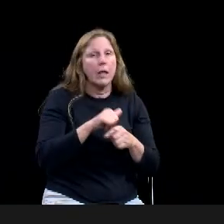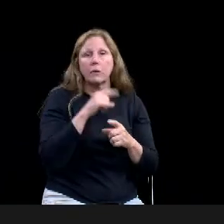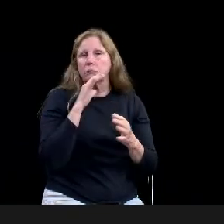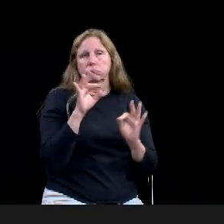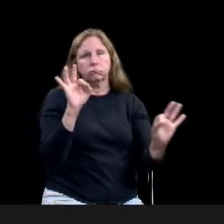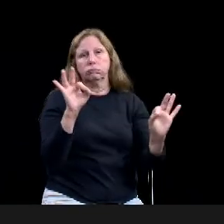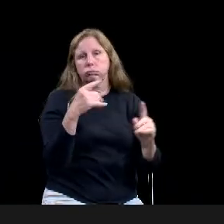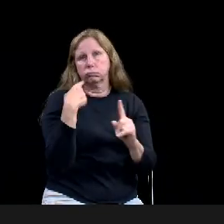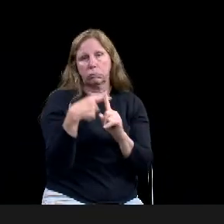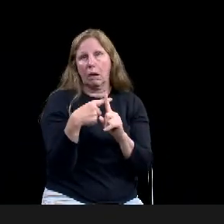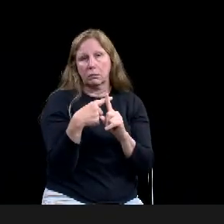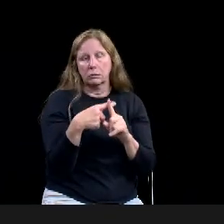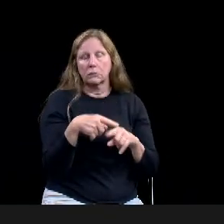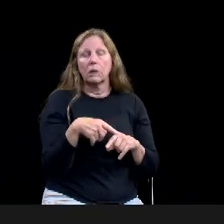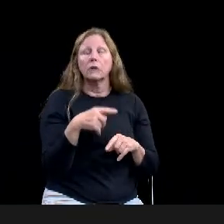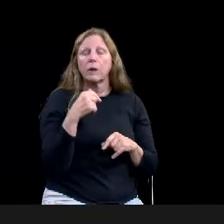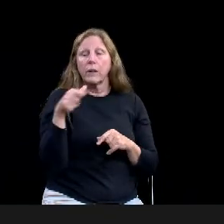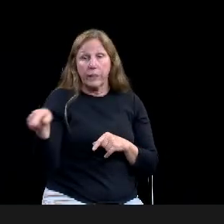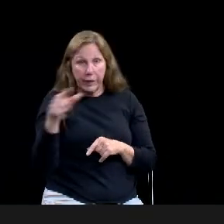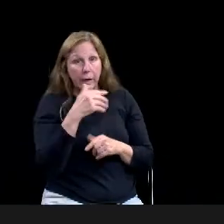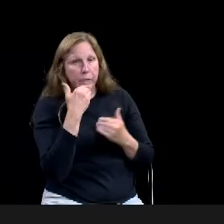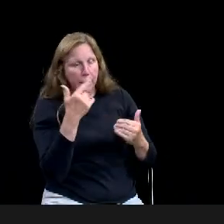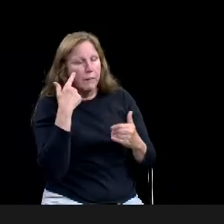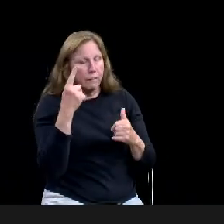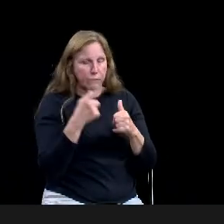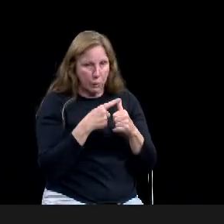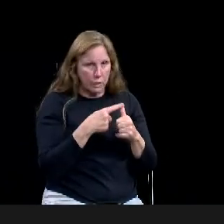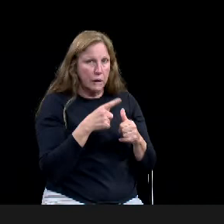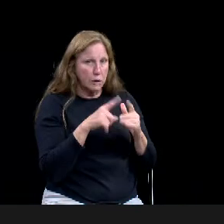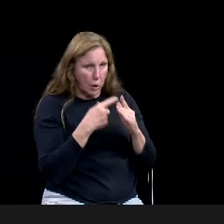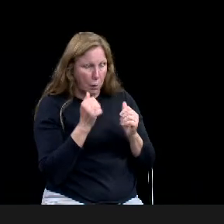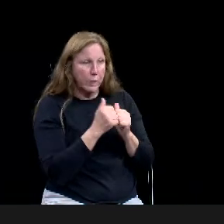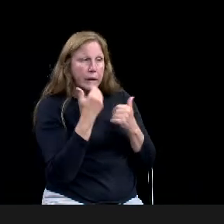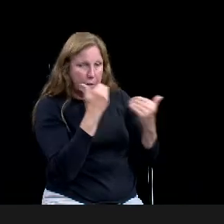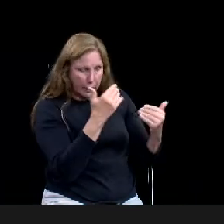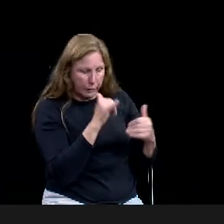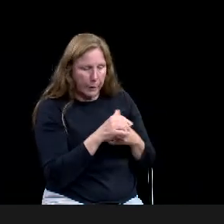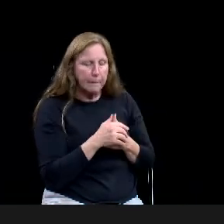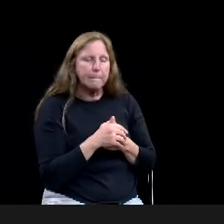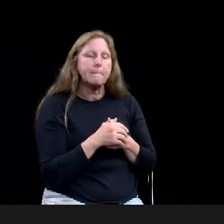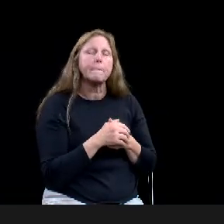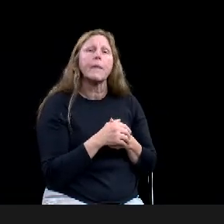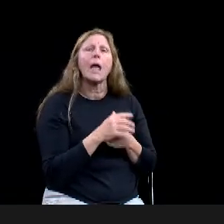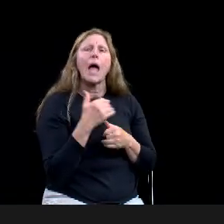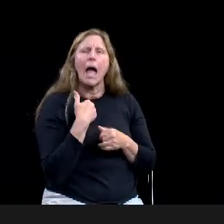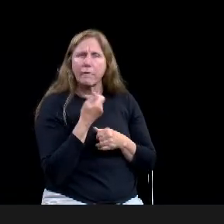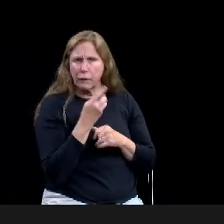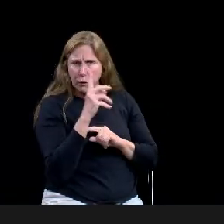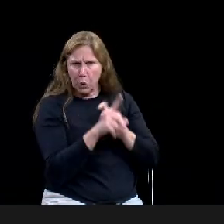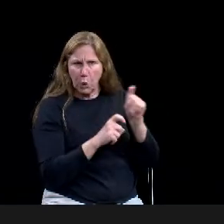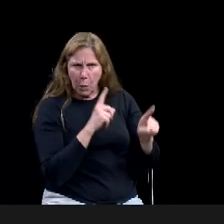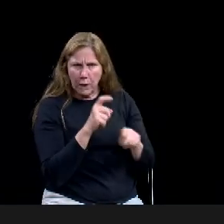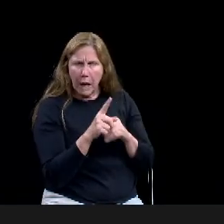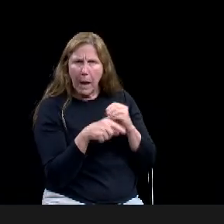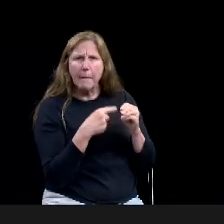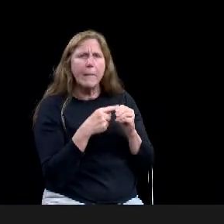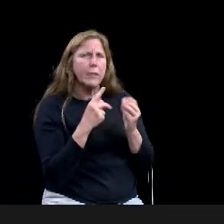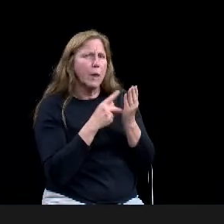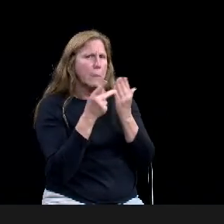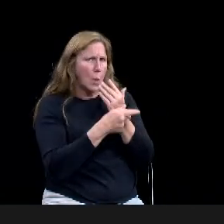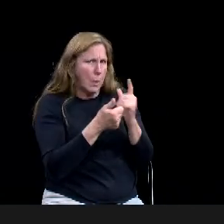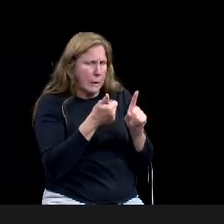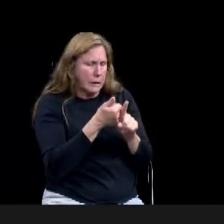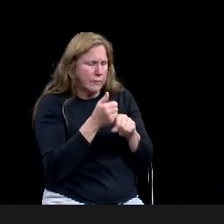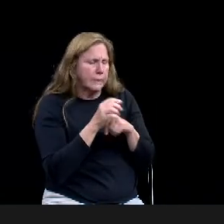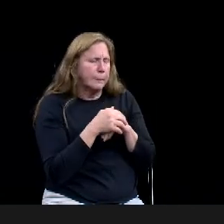a few questions about the program and just, um, maybe I missed it during the presentation, but I just want to make sure that, um, I'm understanding it